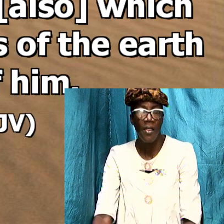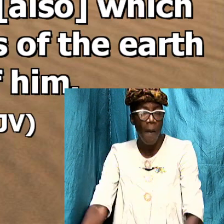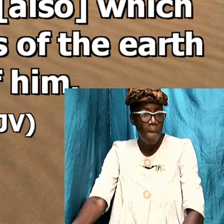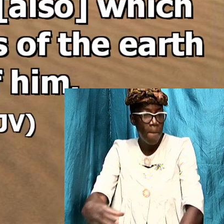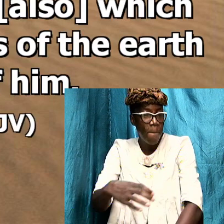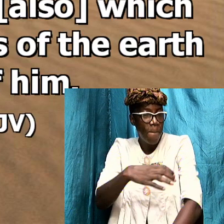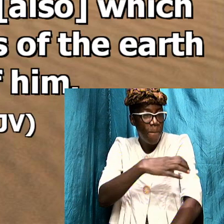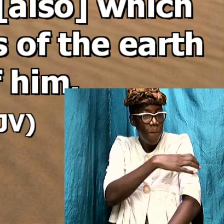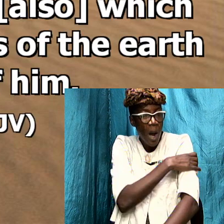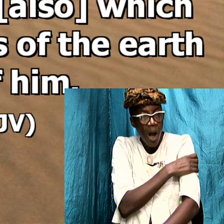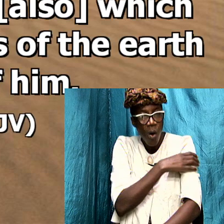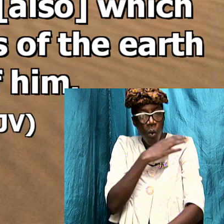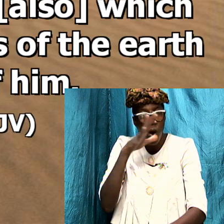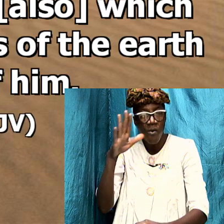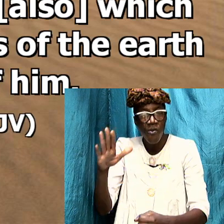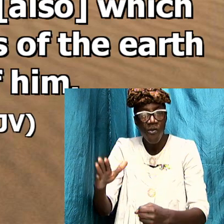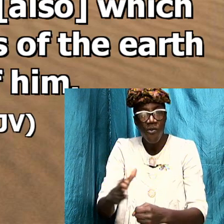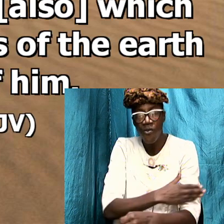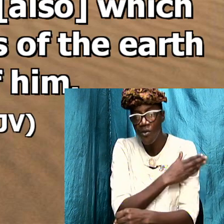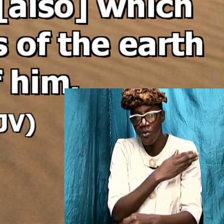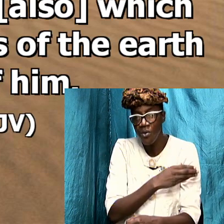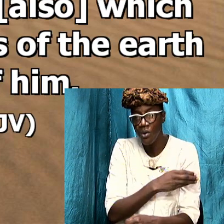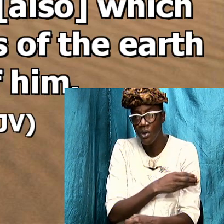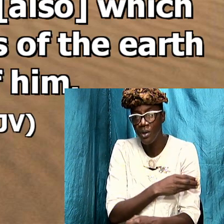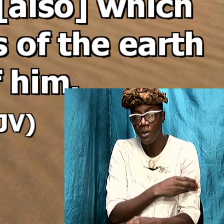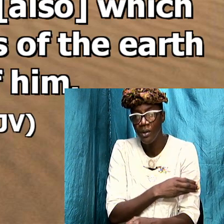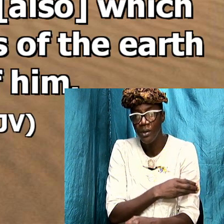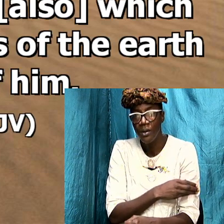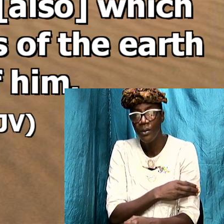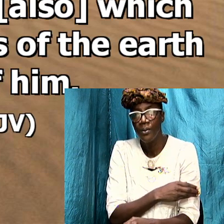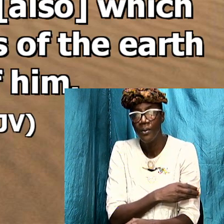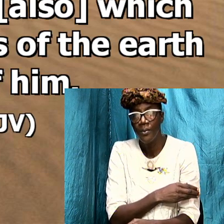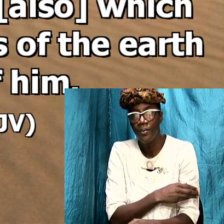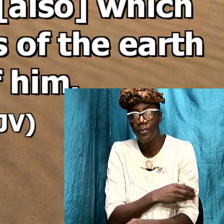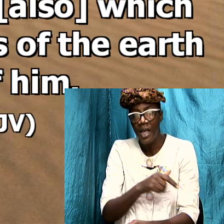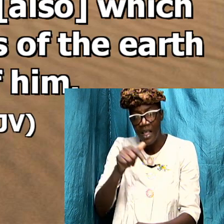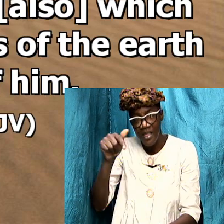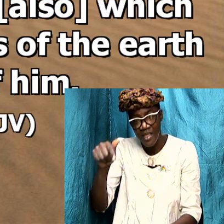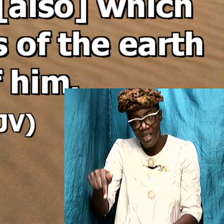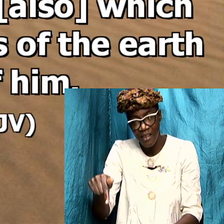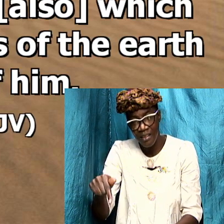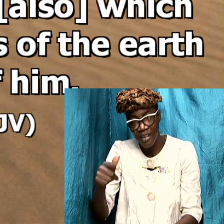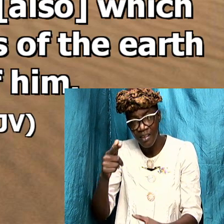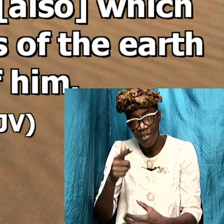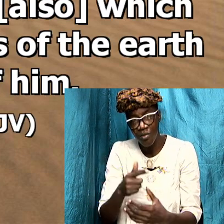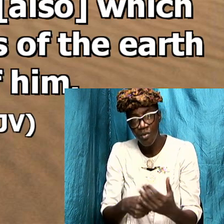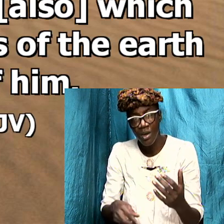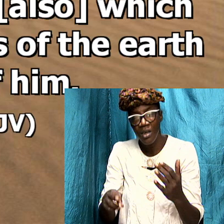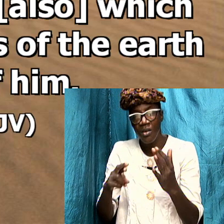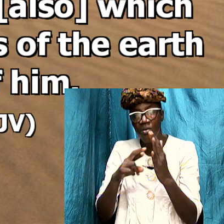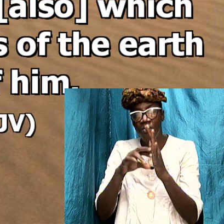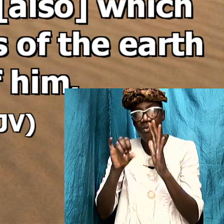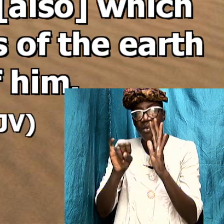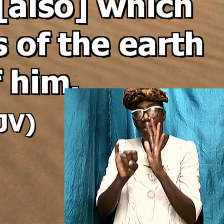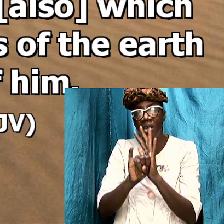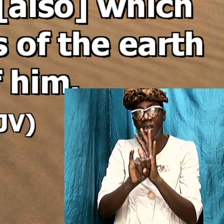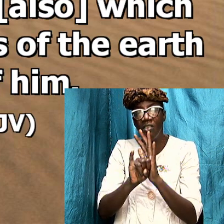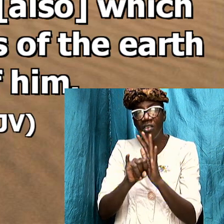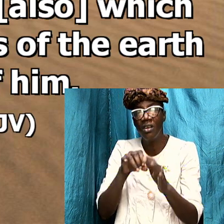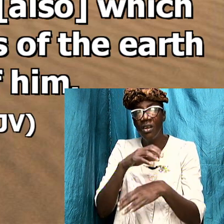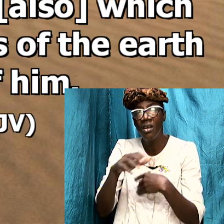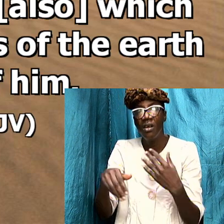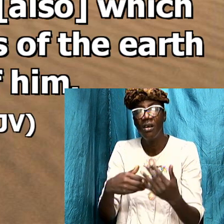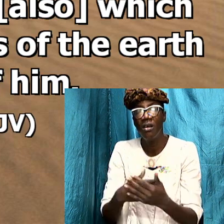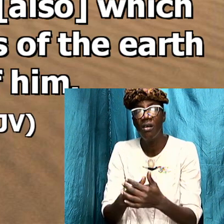this is the feature this is what revelation is all about